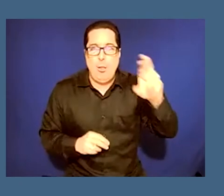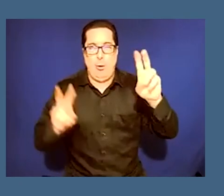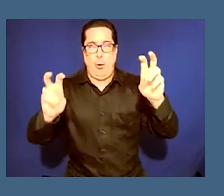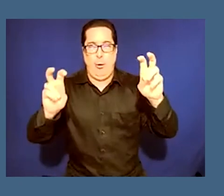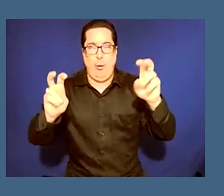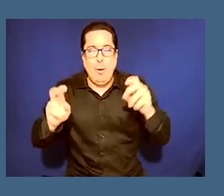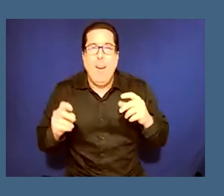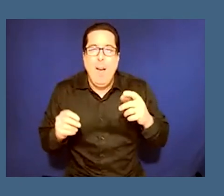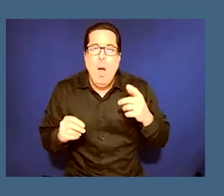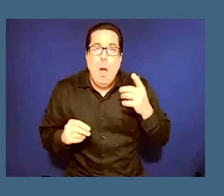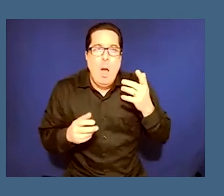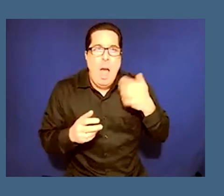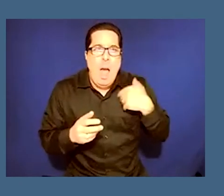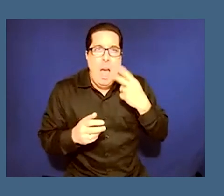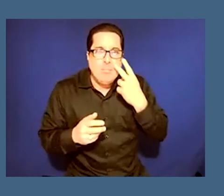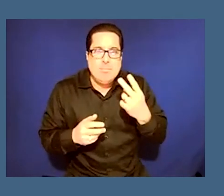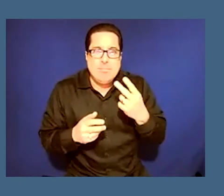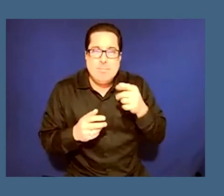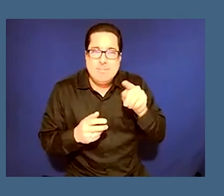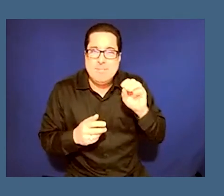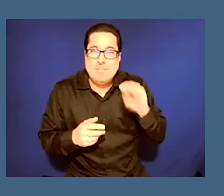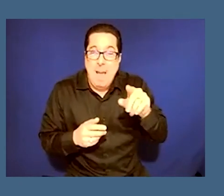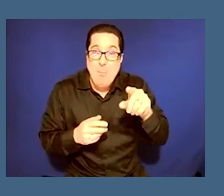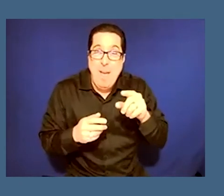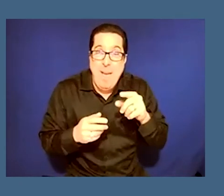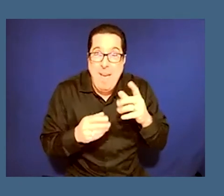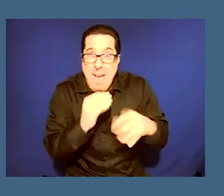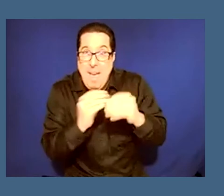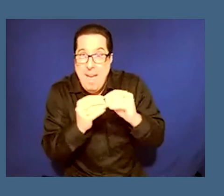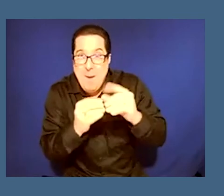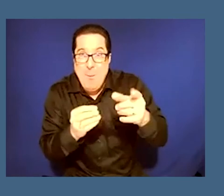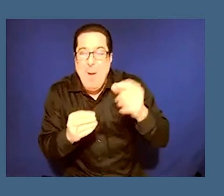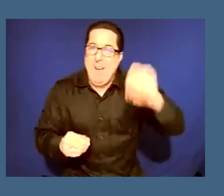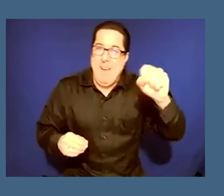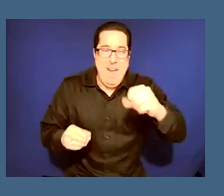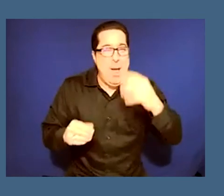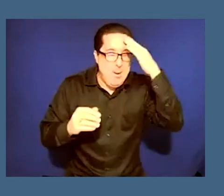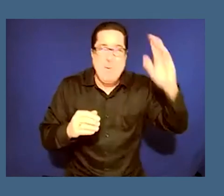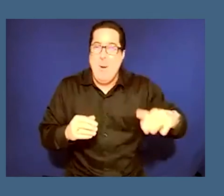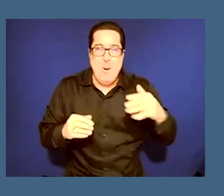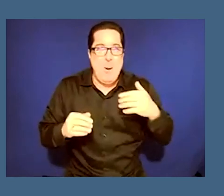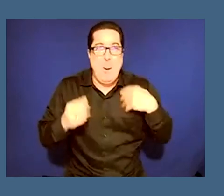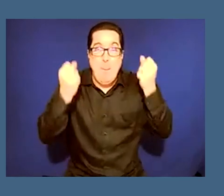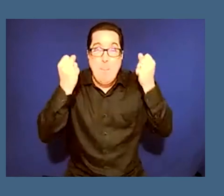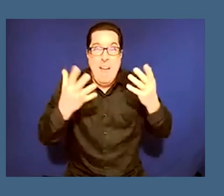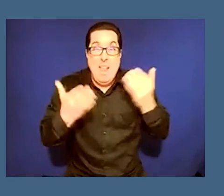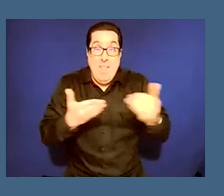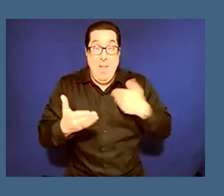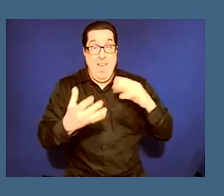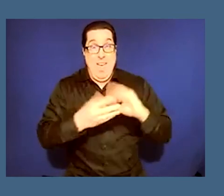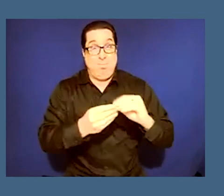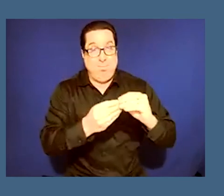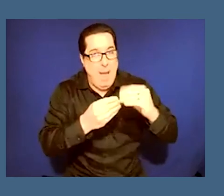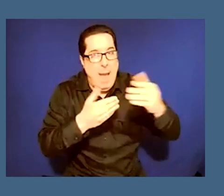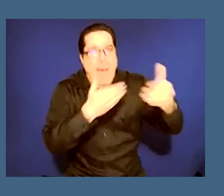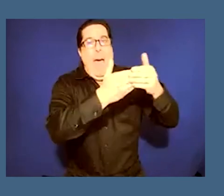tom i saw you leaning in yeah yeah i mean so listen i i uh we were bumping up against all the things we should be bumping up against and you